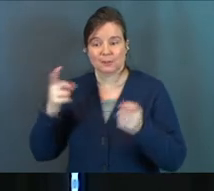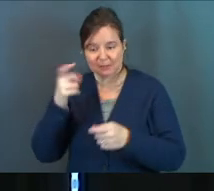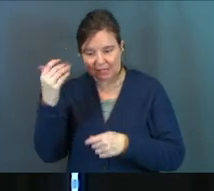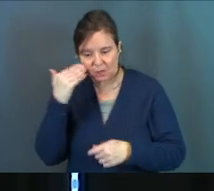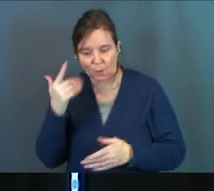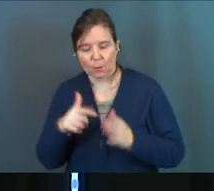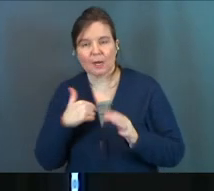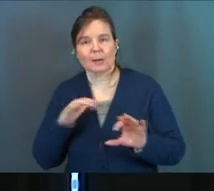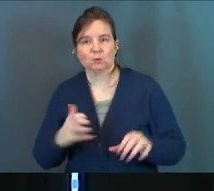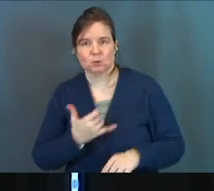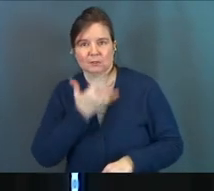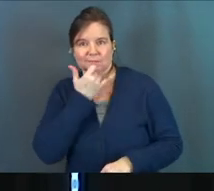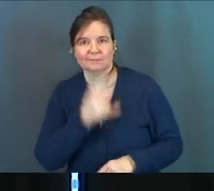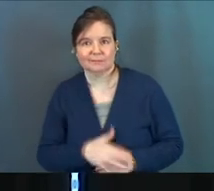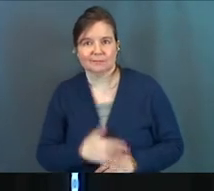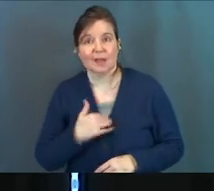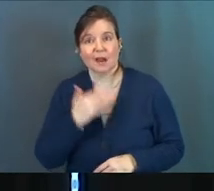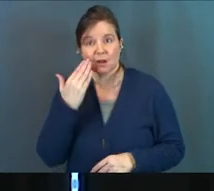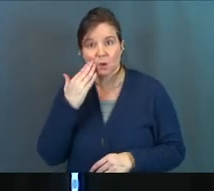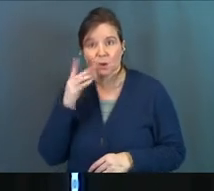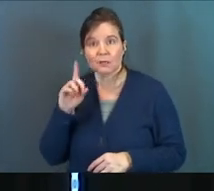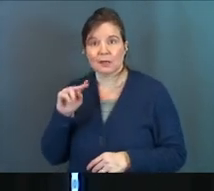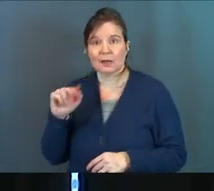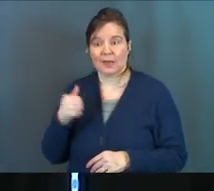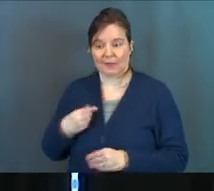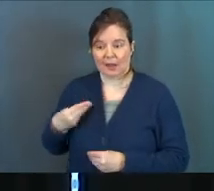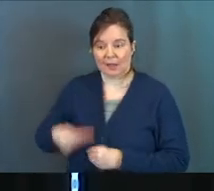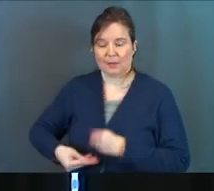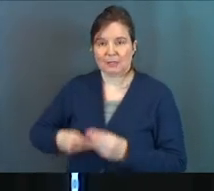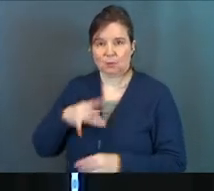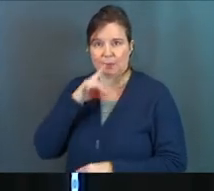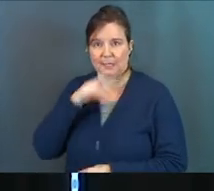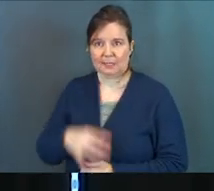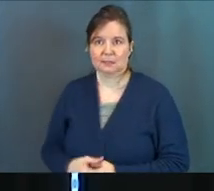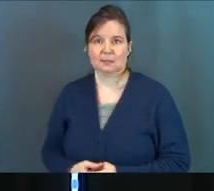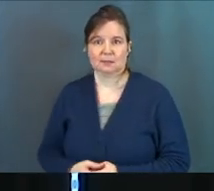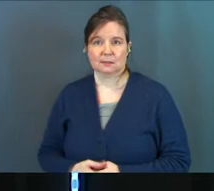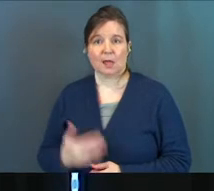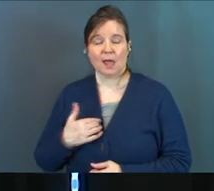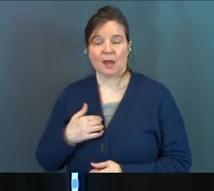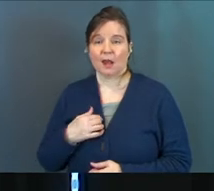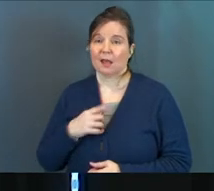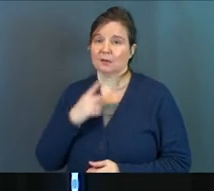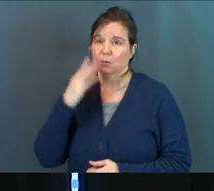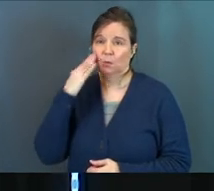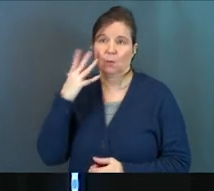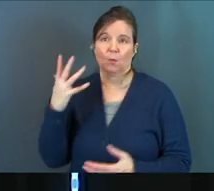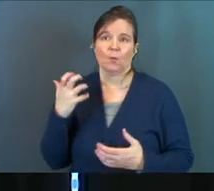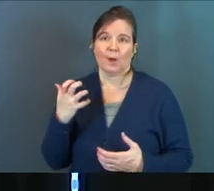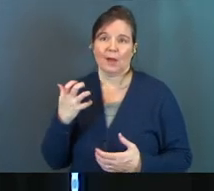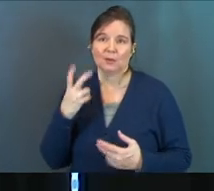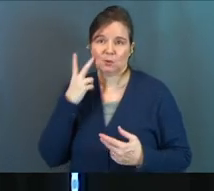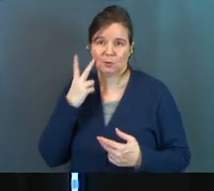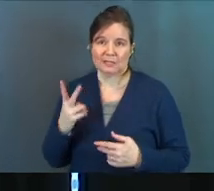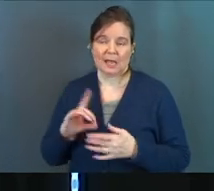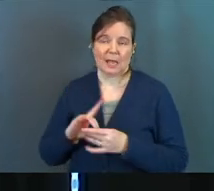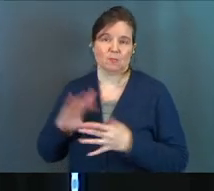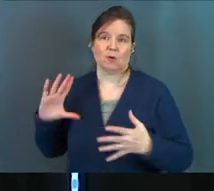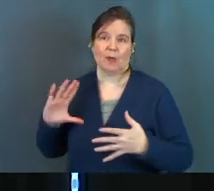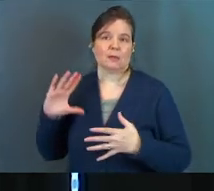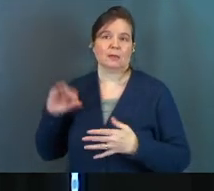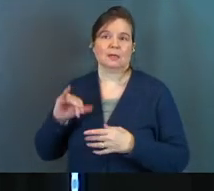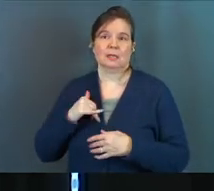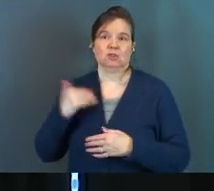because I know what I'm dealing with. And I know the DNA I've passed down to my kids. And I certainly want to see a break